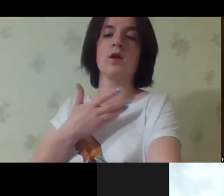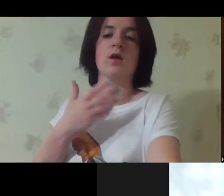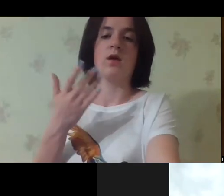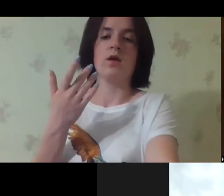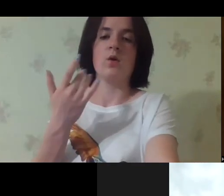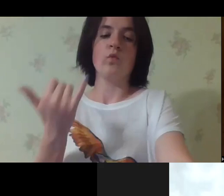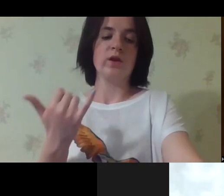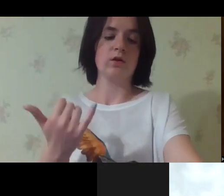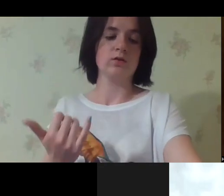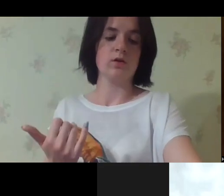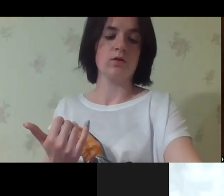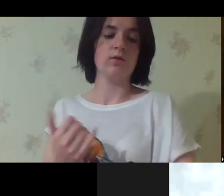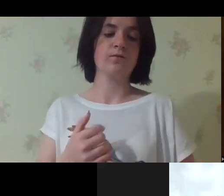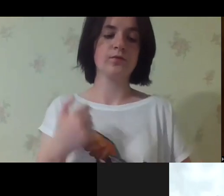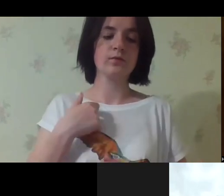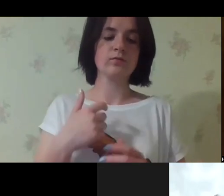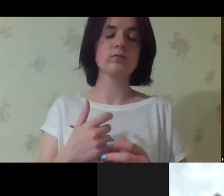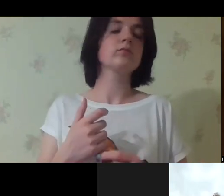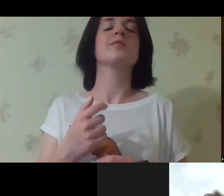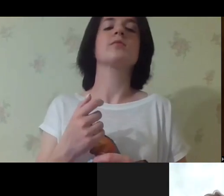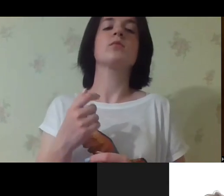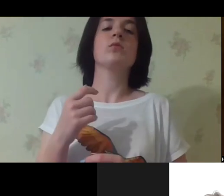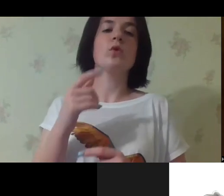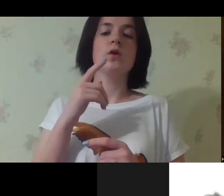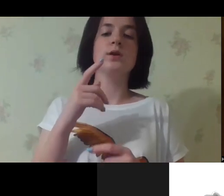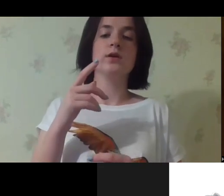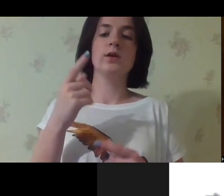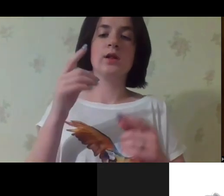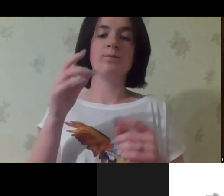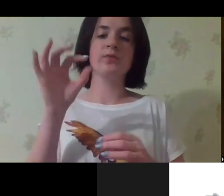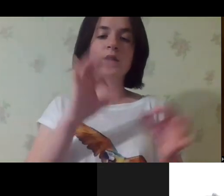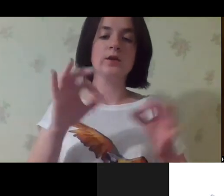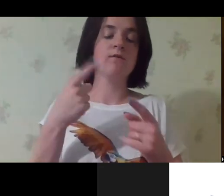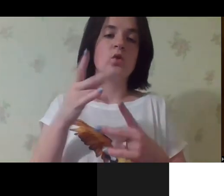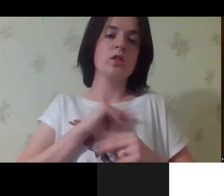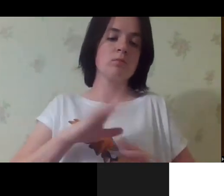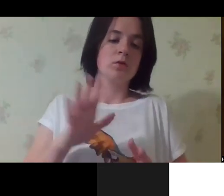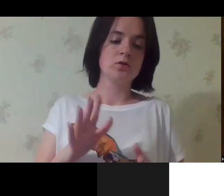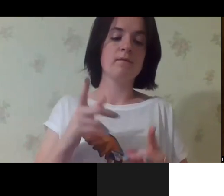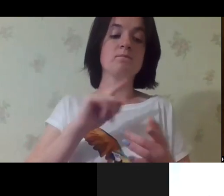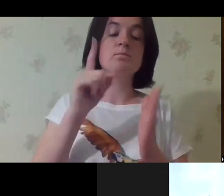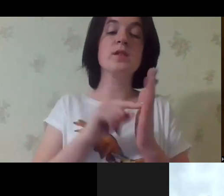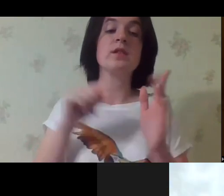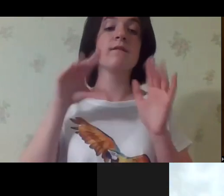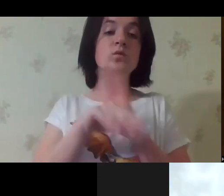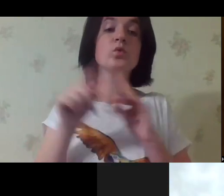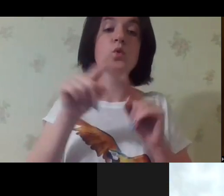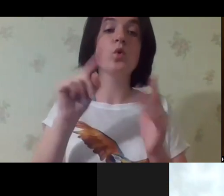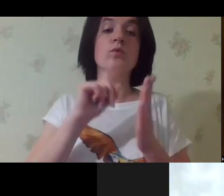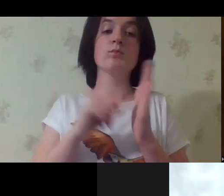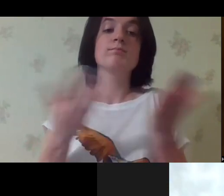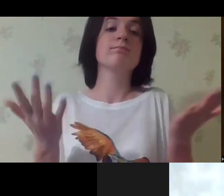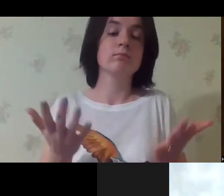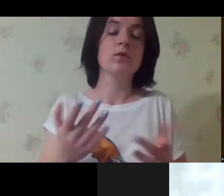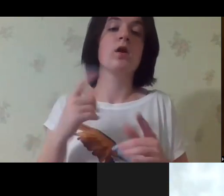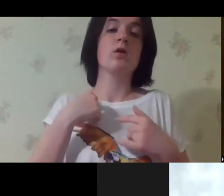all disabilities. It's not comprehensive. It's not universal. They are labeling as a universal design, but it doesn't work.